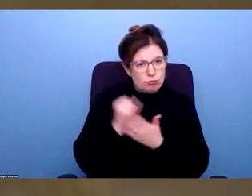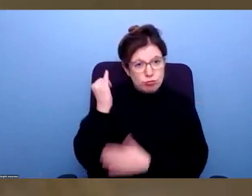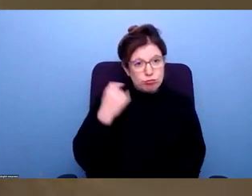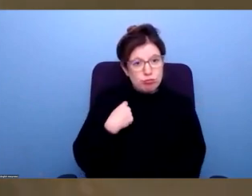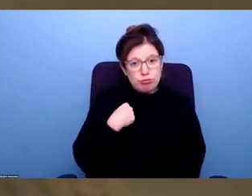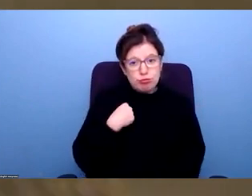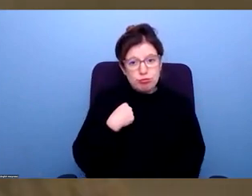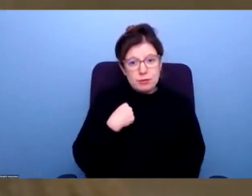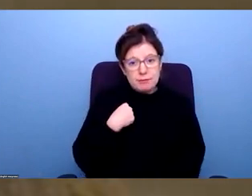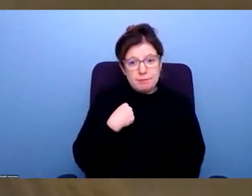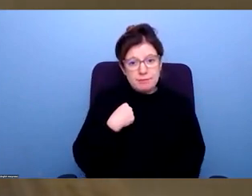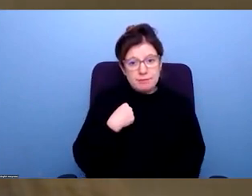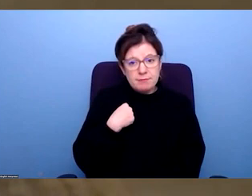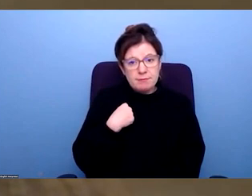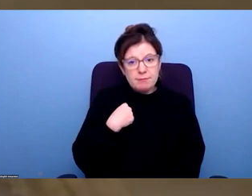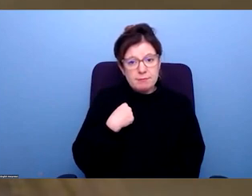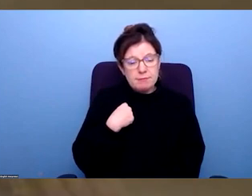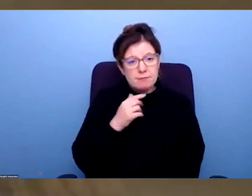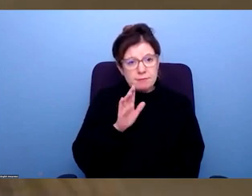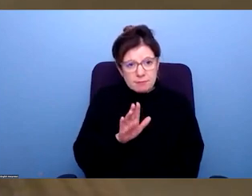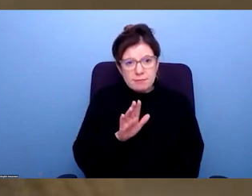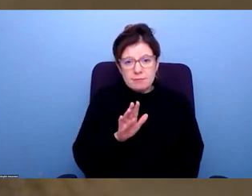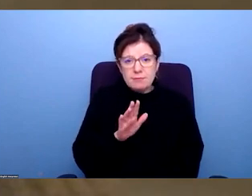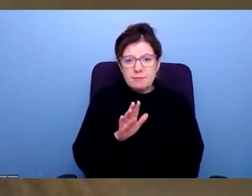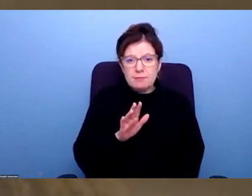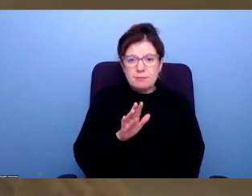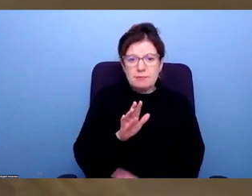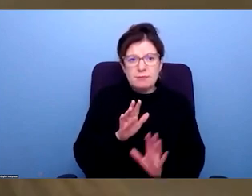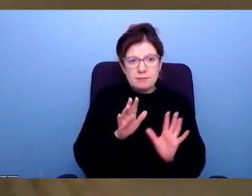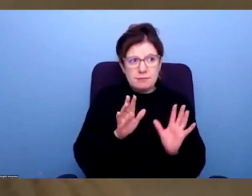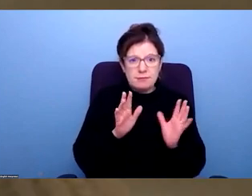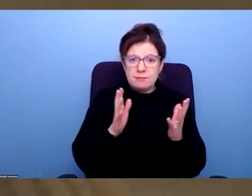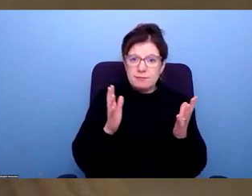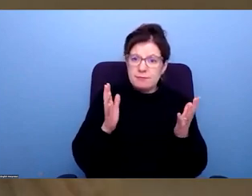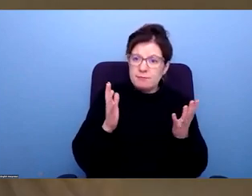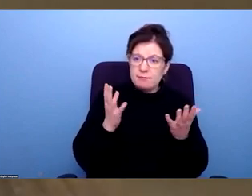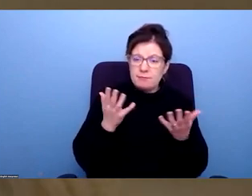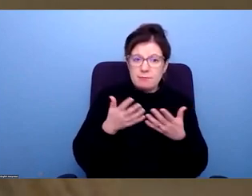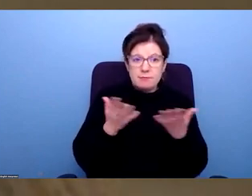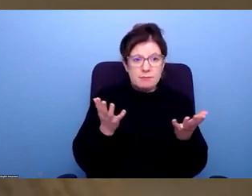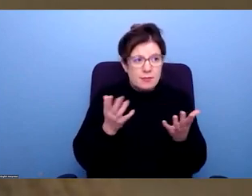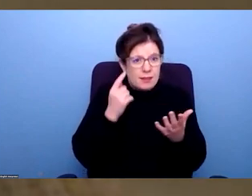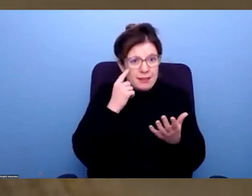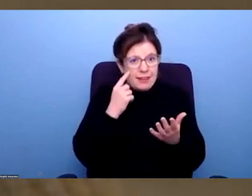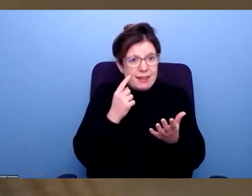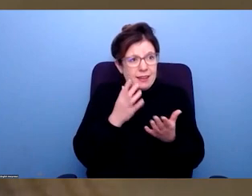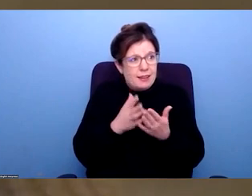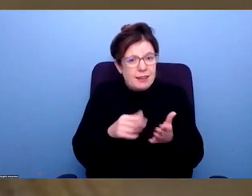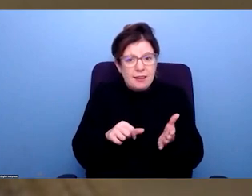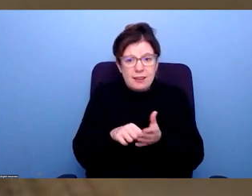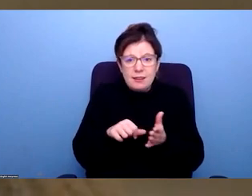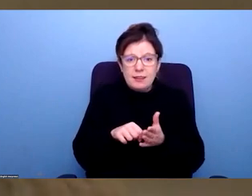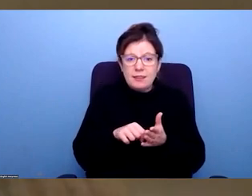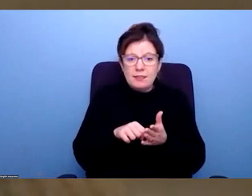as you might imagine, but I think that's a really hard point to get back from. And I also think that we have to recognize